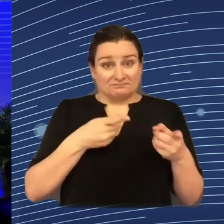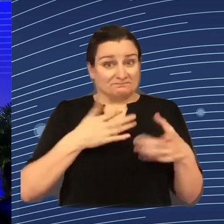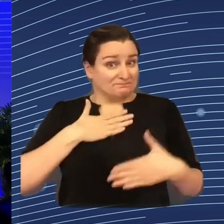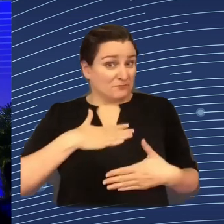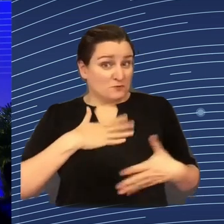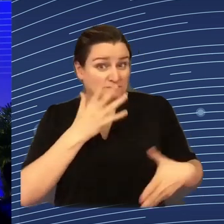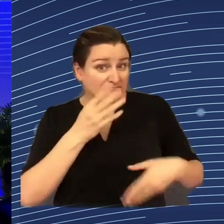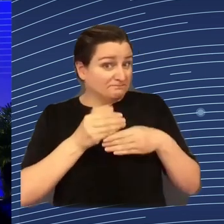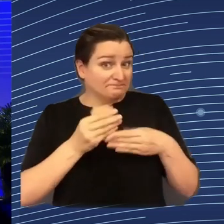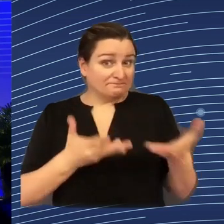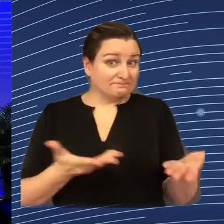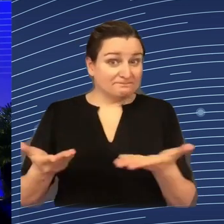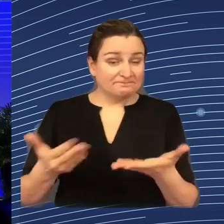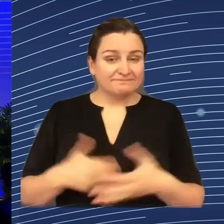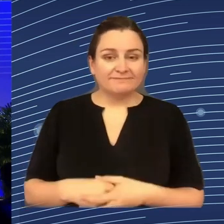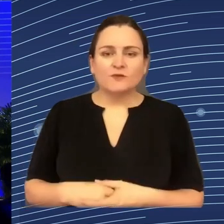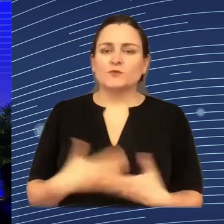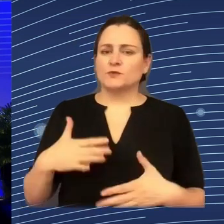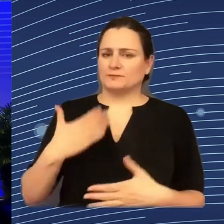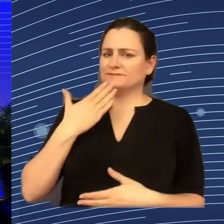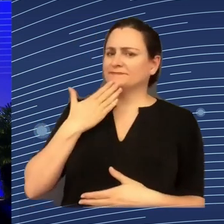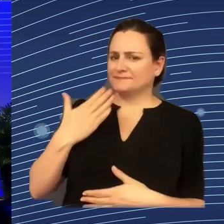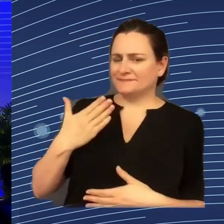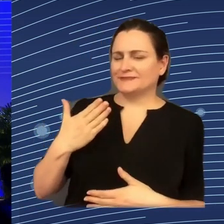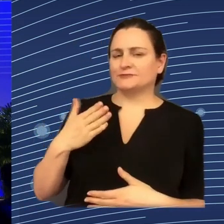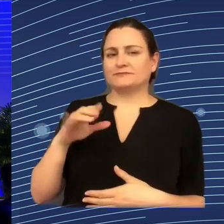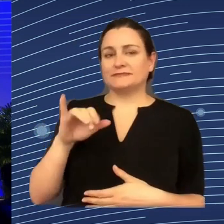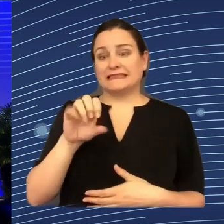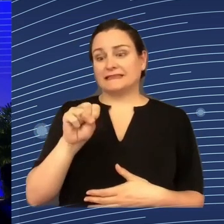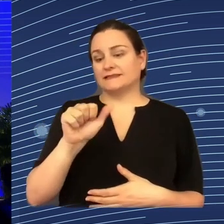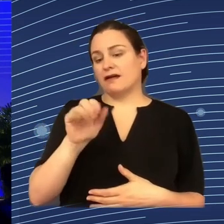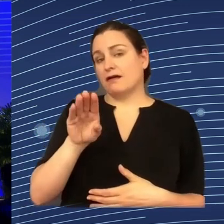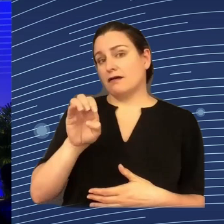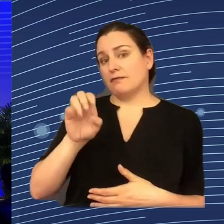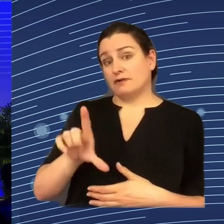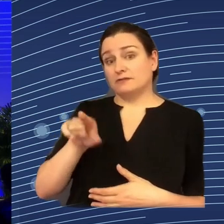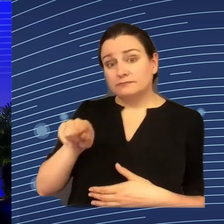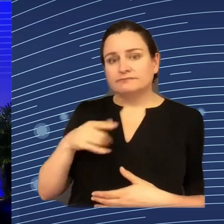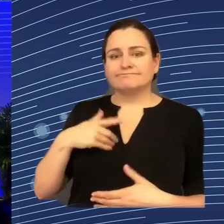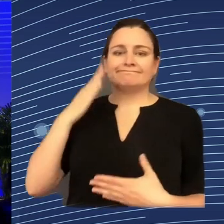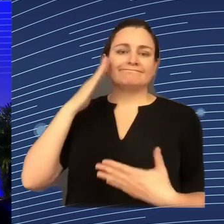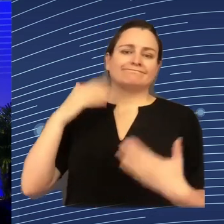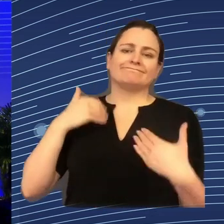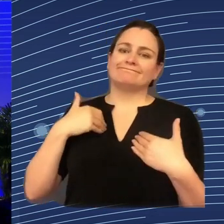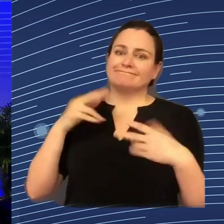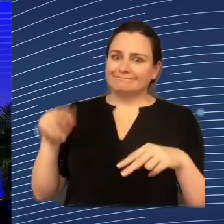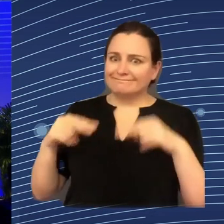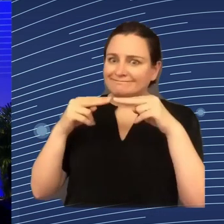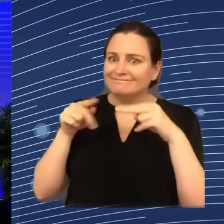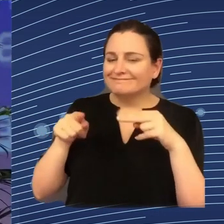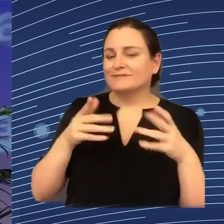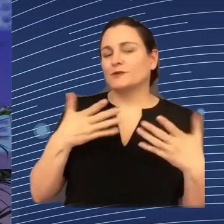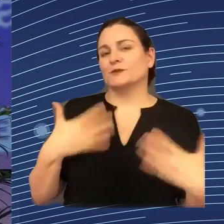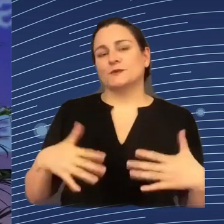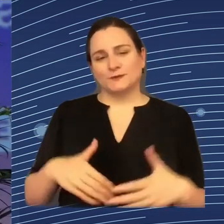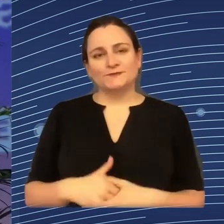Thanks, Andrea. And Isabelle, nice to see you here. And I think it's good that we have the opportunity to exchange in a panel like this on issues that are